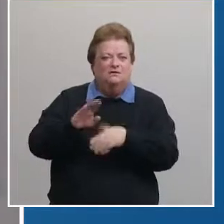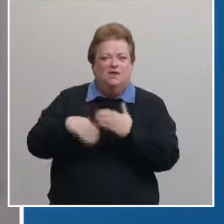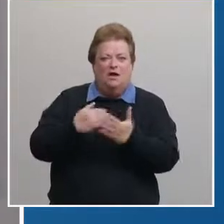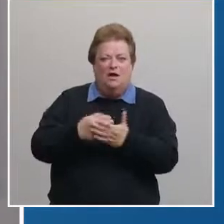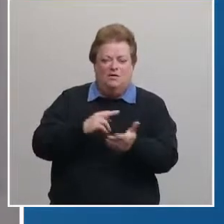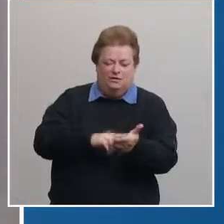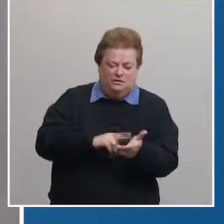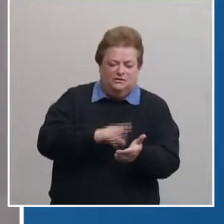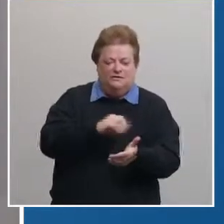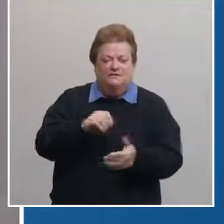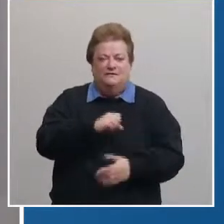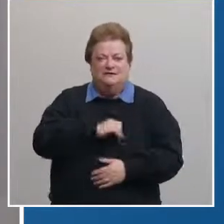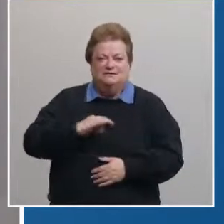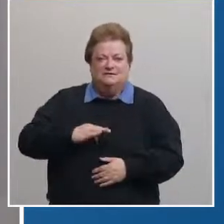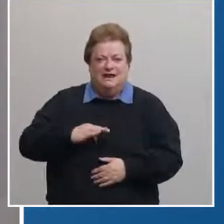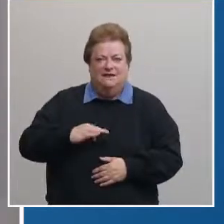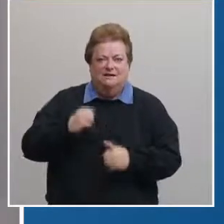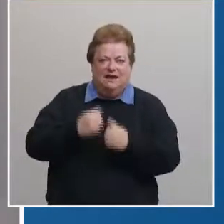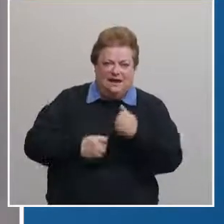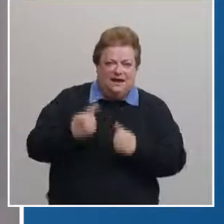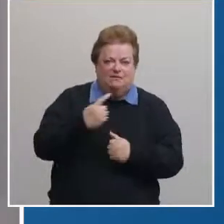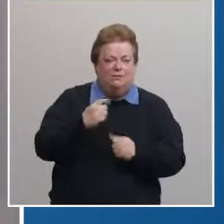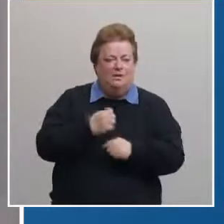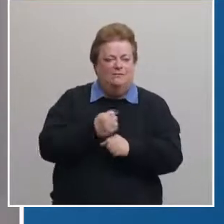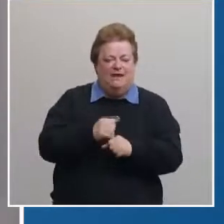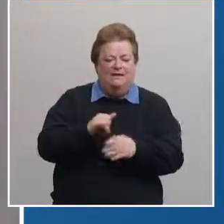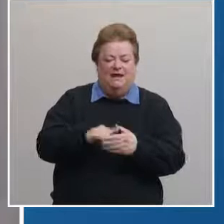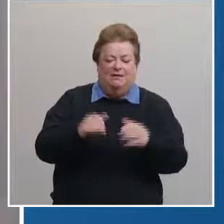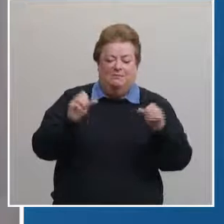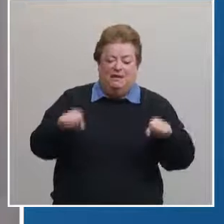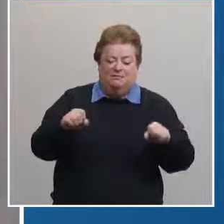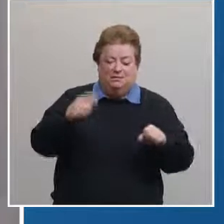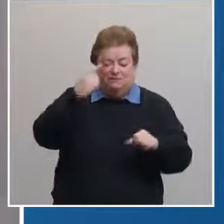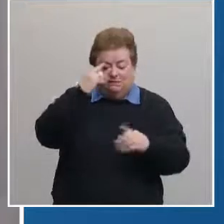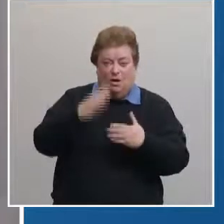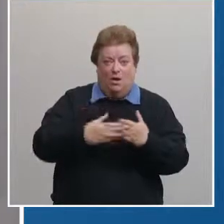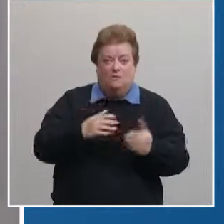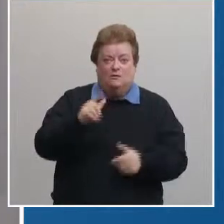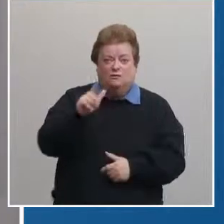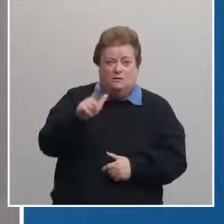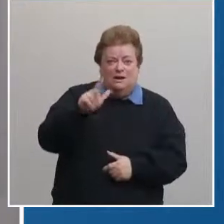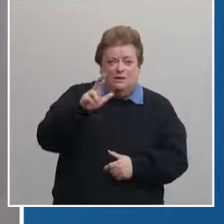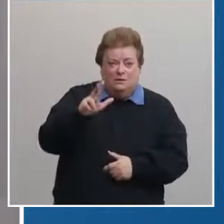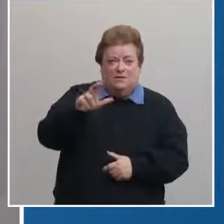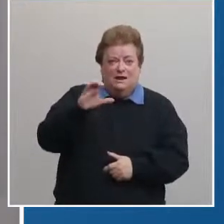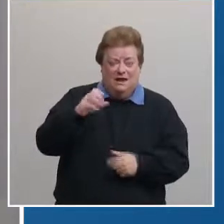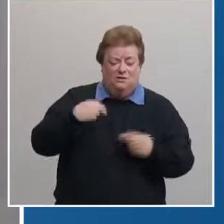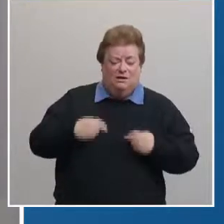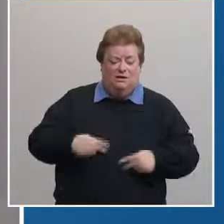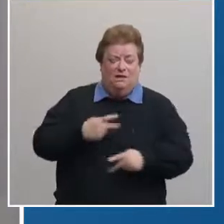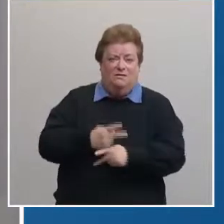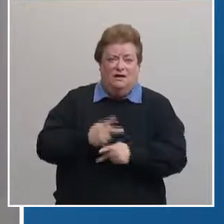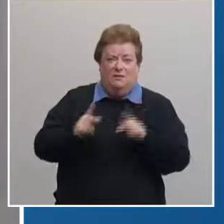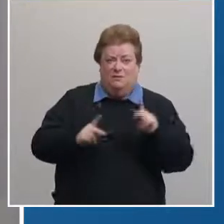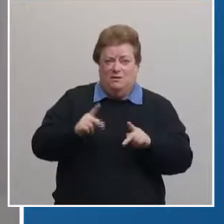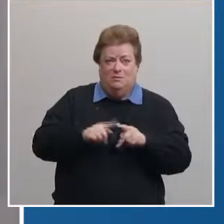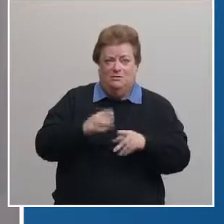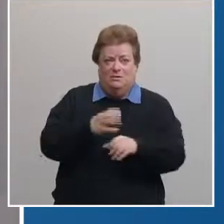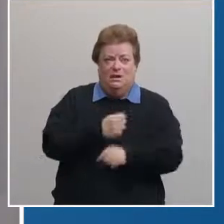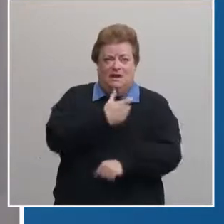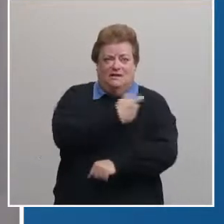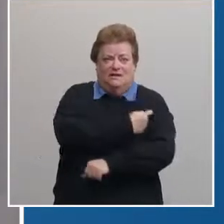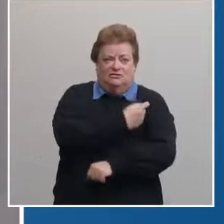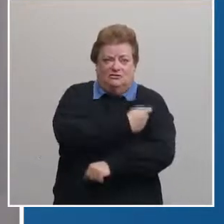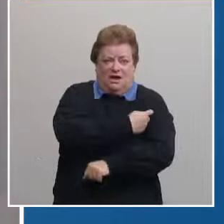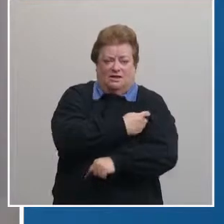nurses and staff everyone made it possible for nearly 2,300 health care personnel to get their shots this